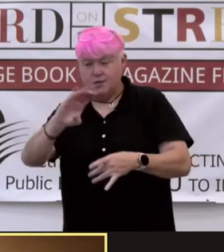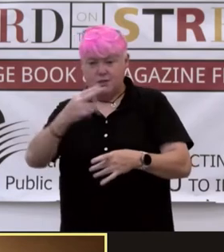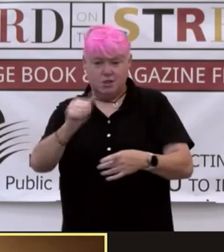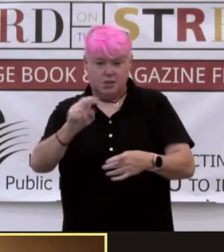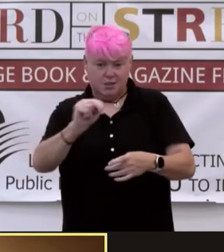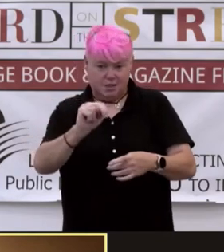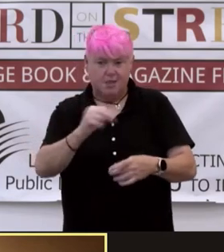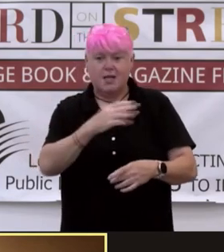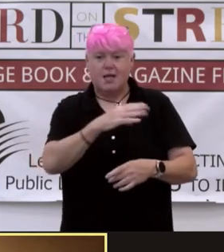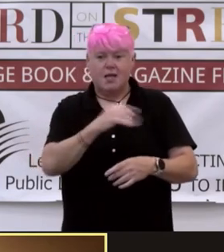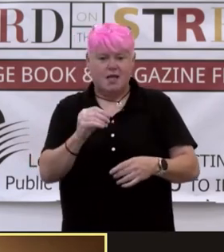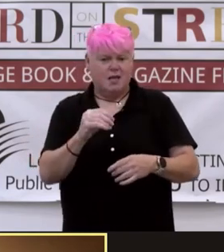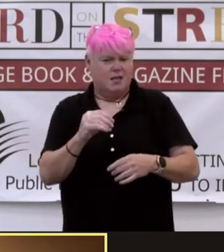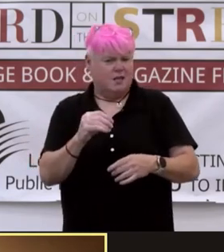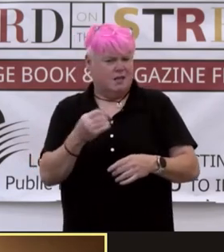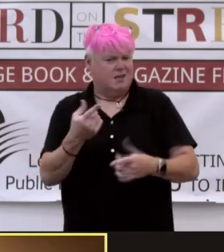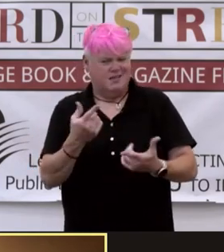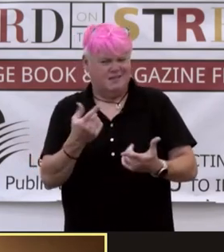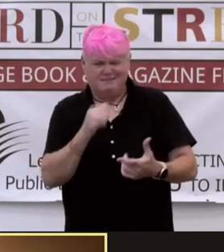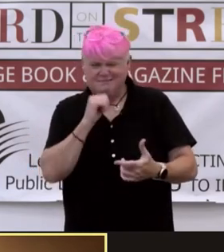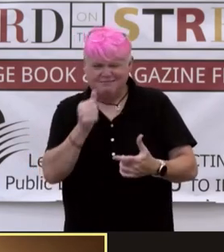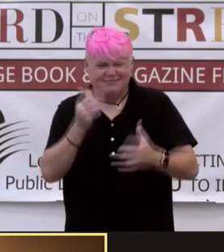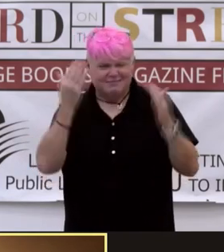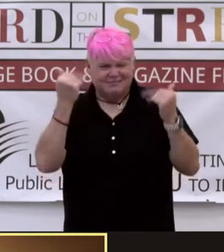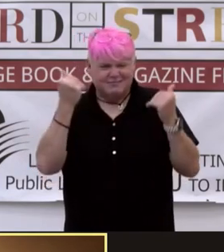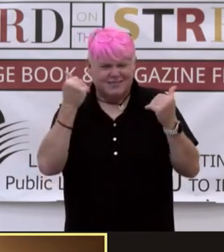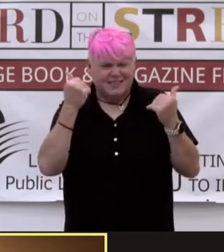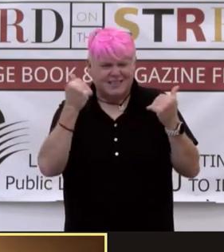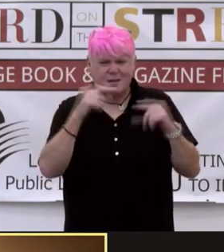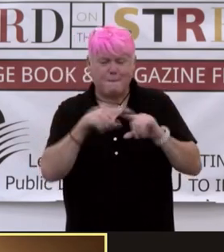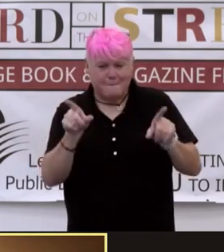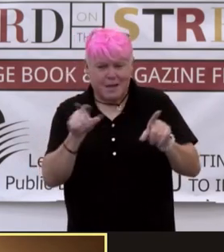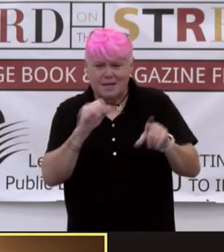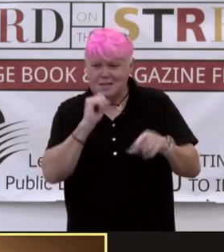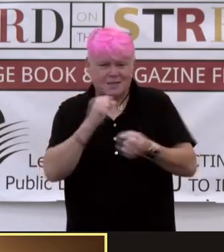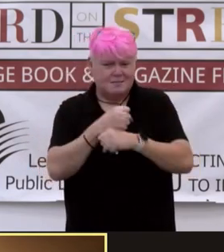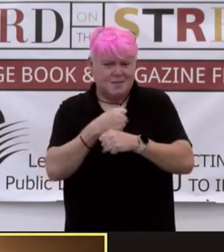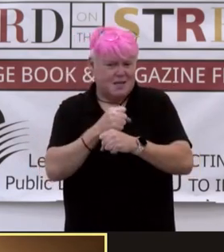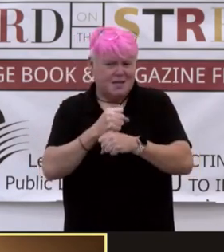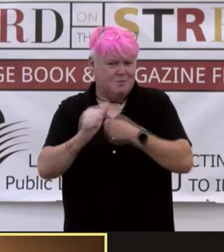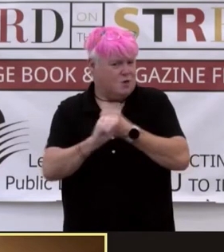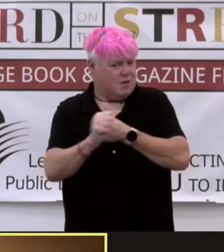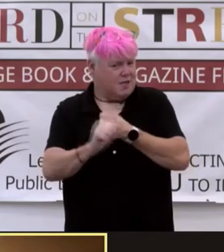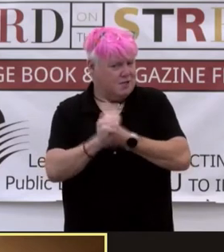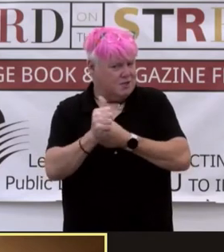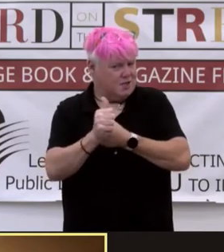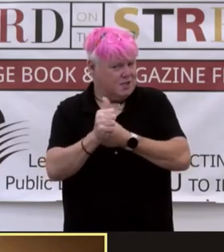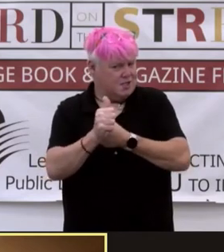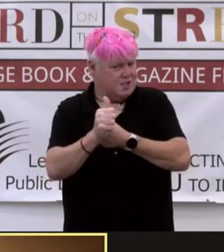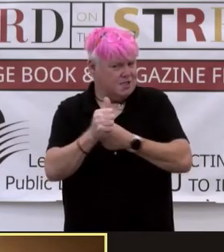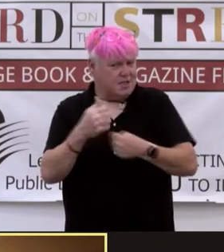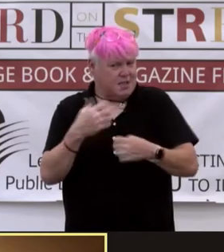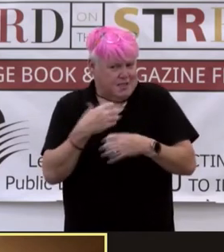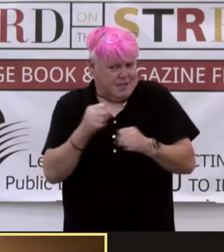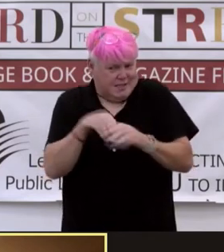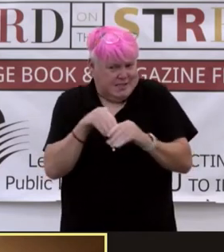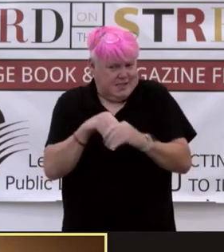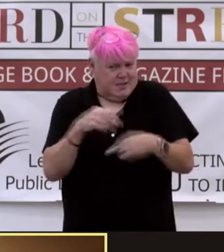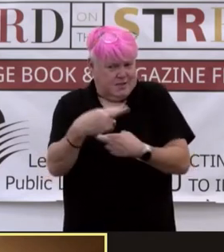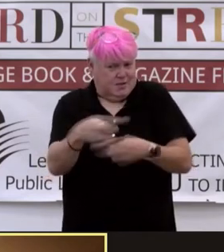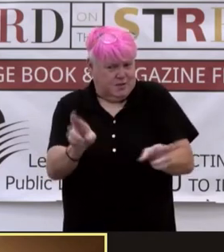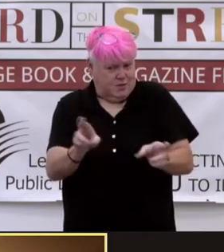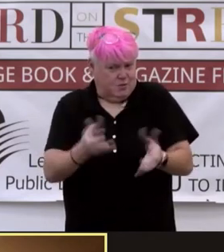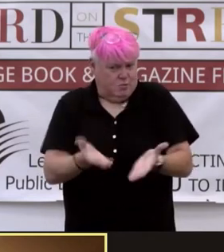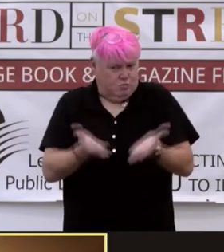question is abrupt and completely unexpected, but it doesn't make it any less dangerous. The tension in the room rises as if the